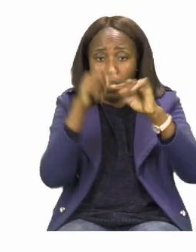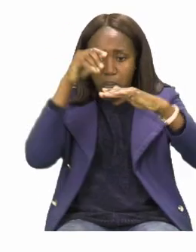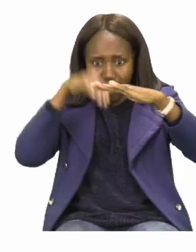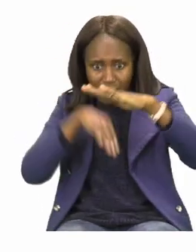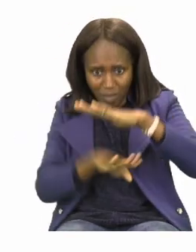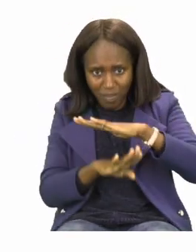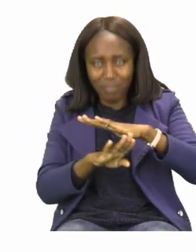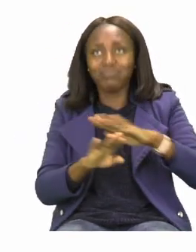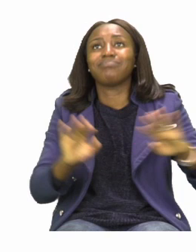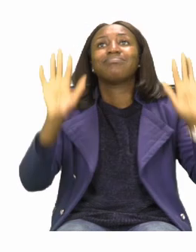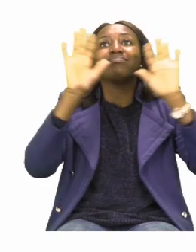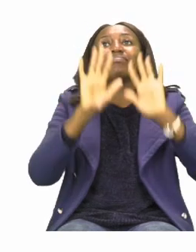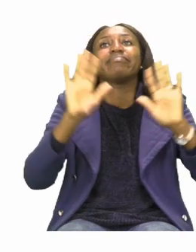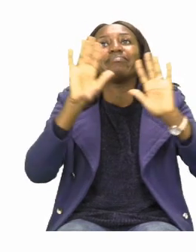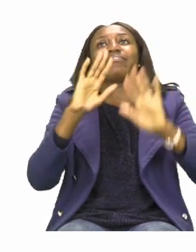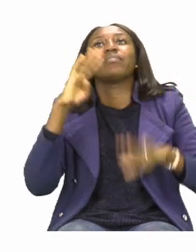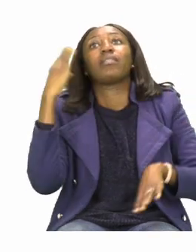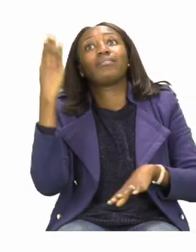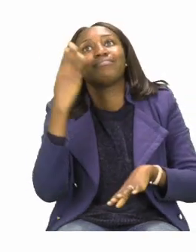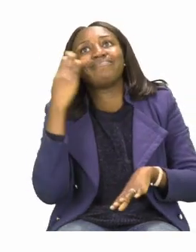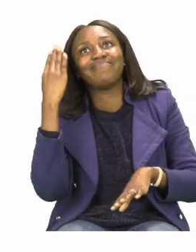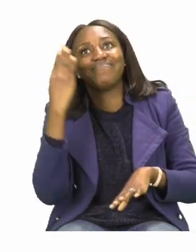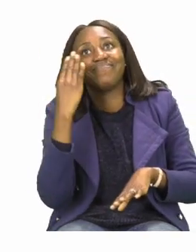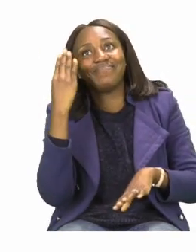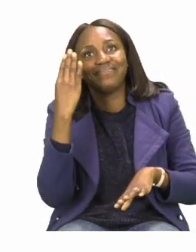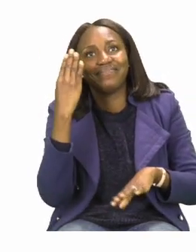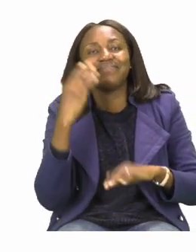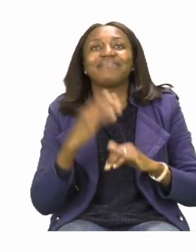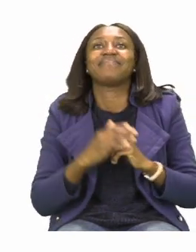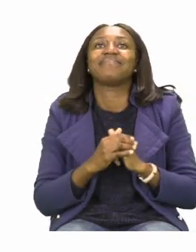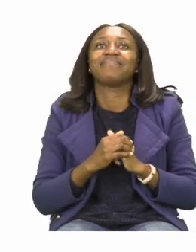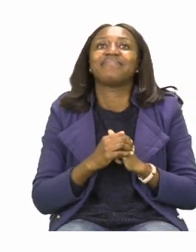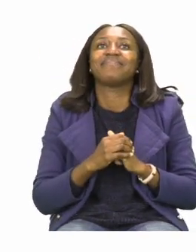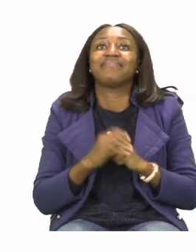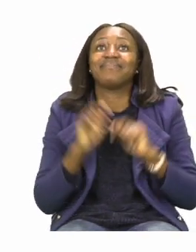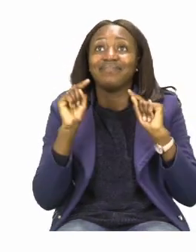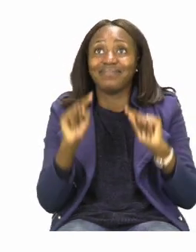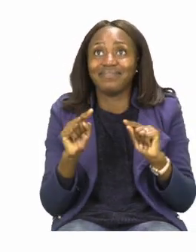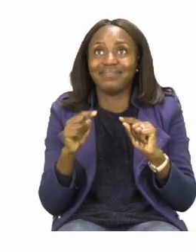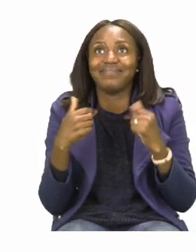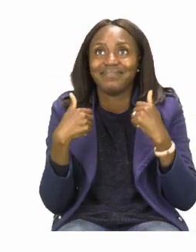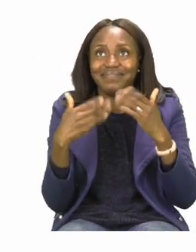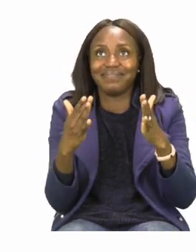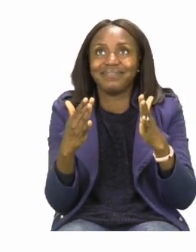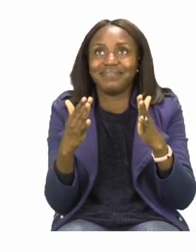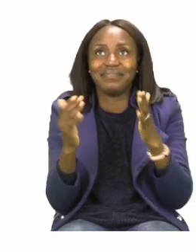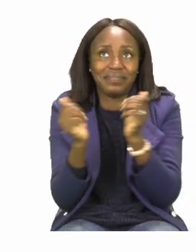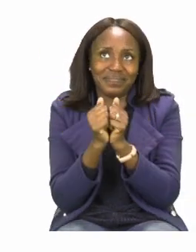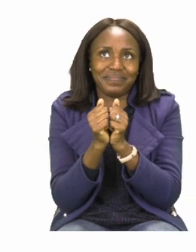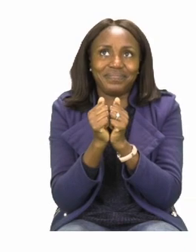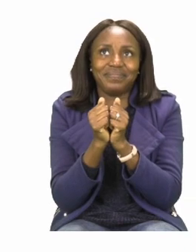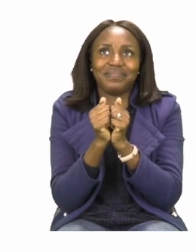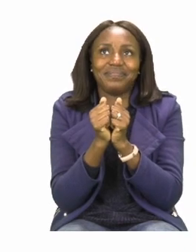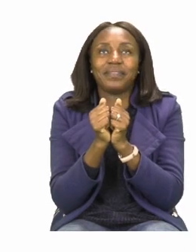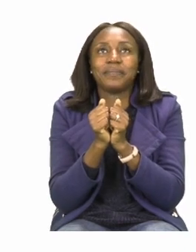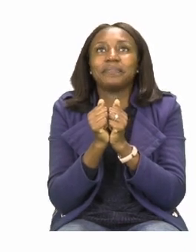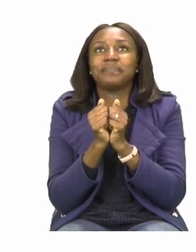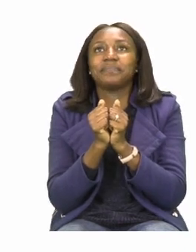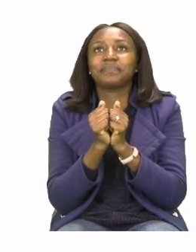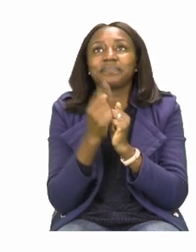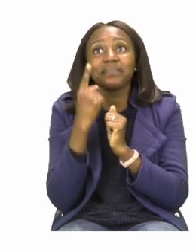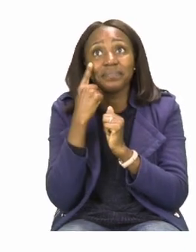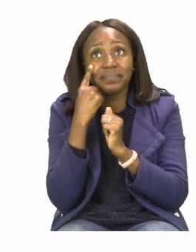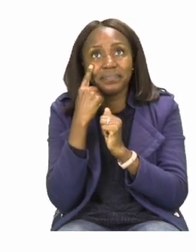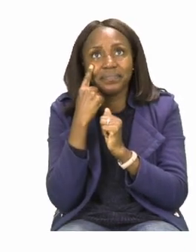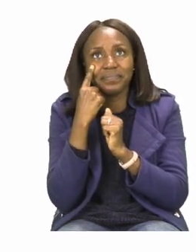you are going to color it blue. So for now, let's do that part together. Let's take a look at the